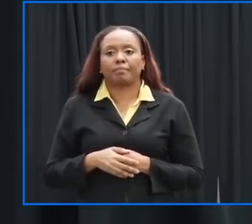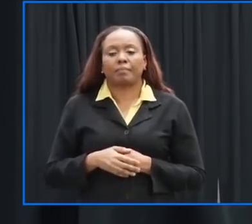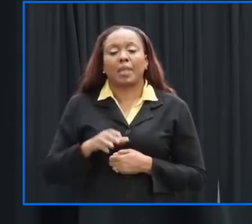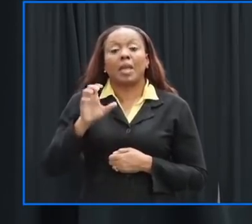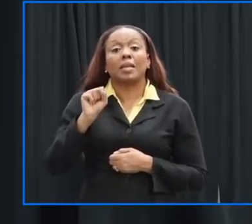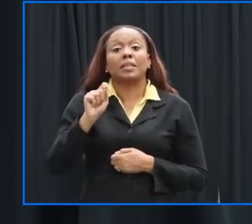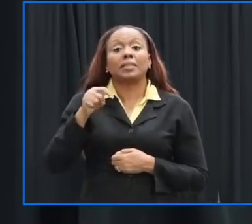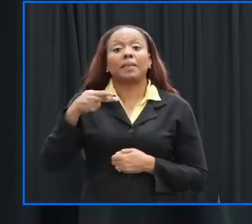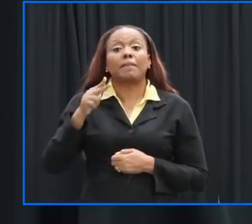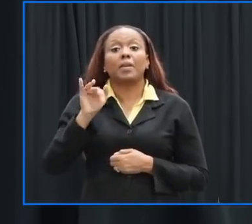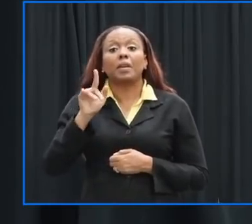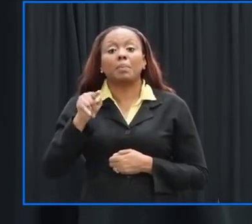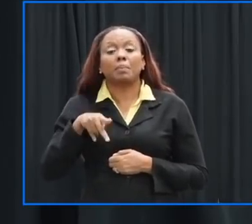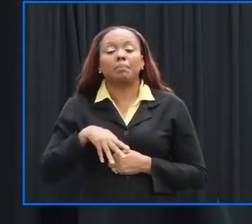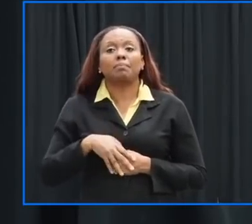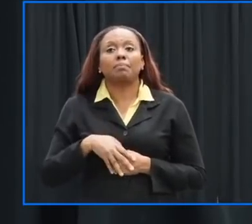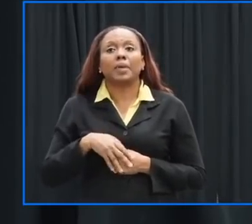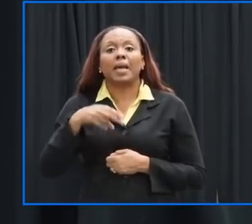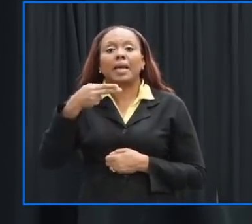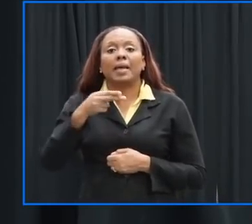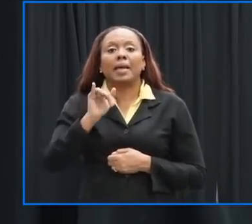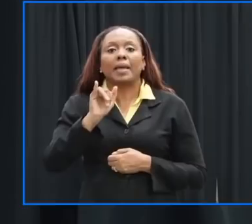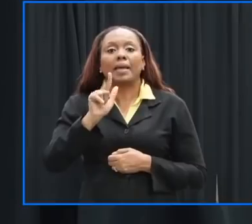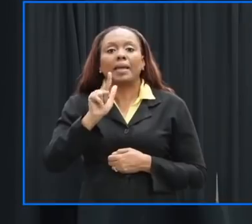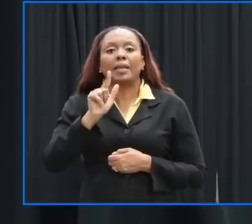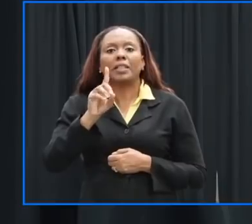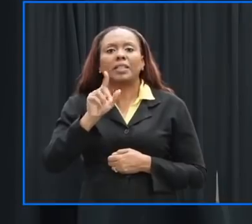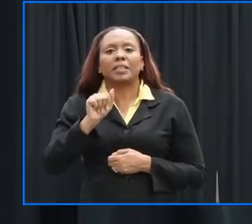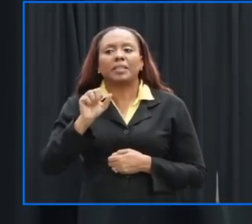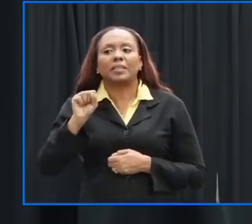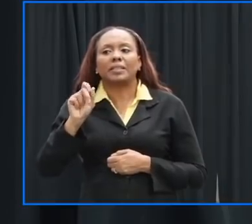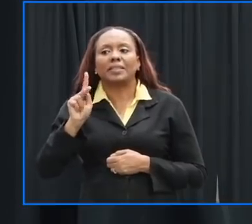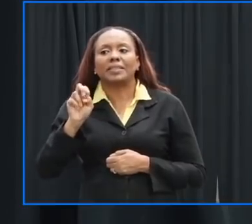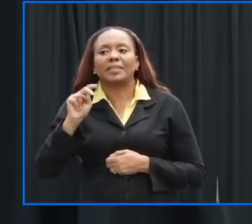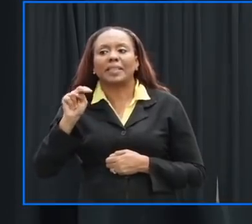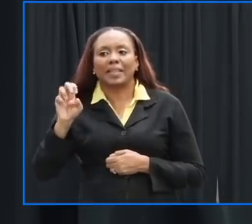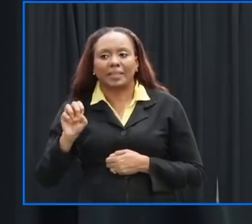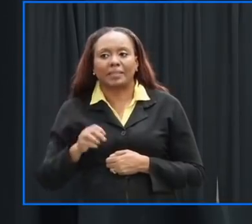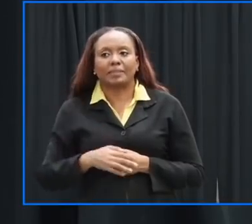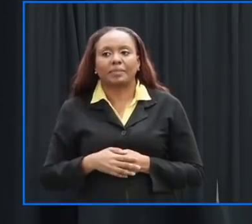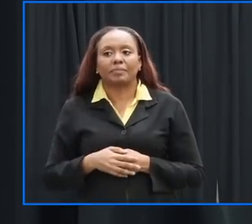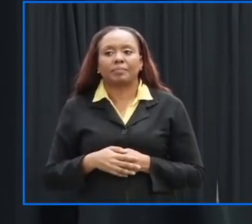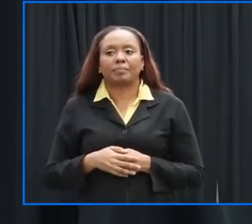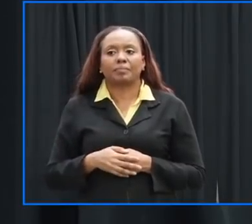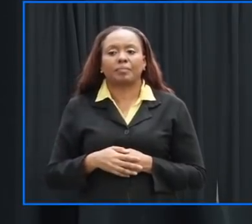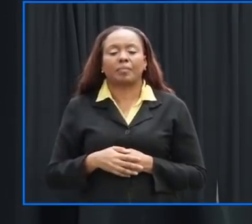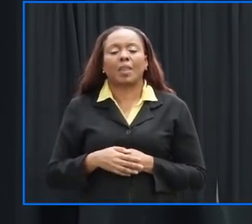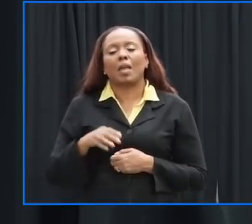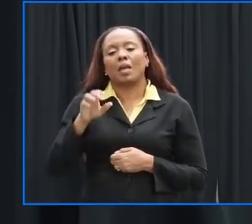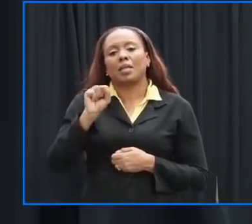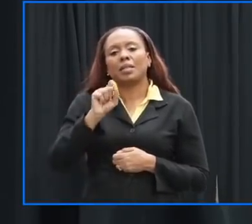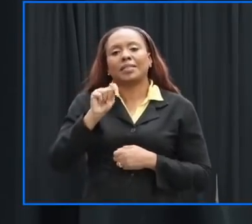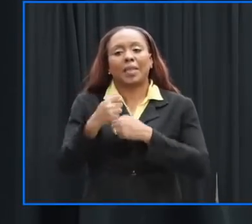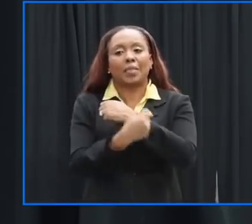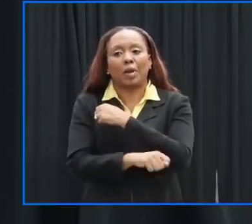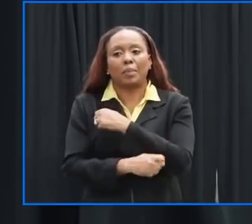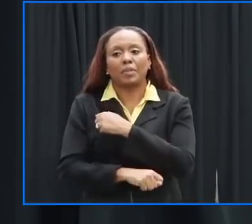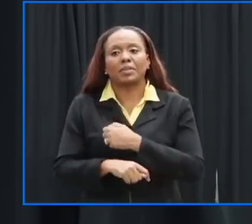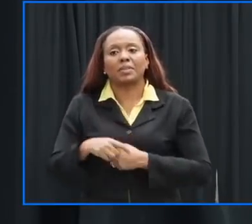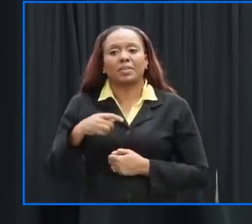and in saint thomas we have hillaby turner's hall and the lester vaughan school those are the public shelters